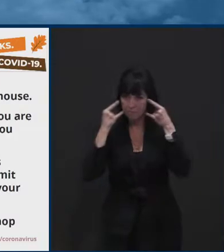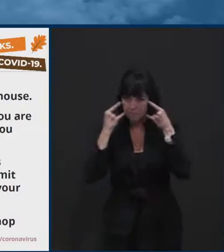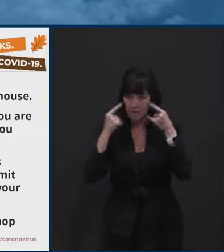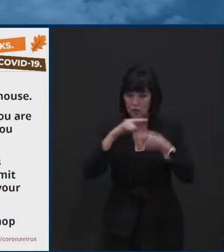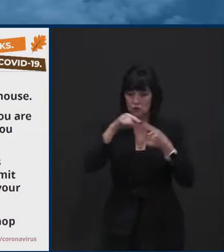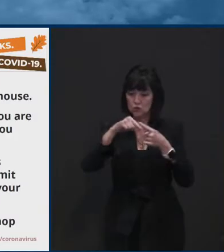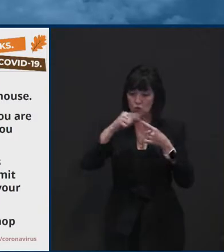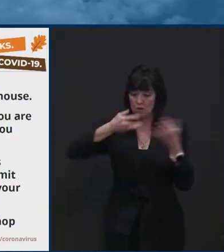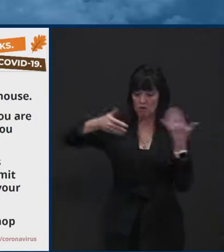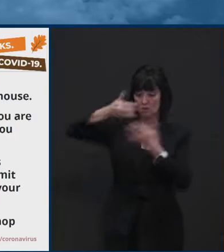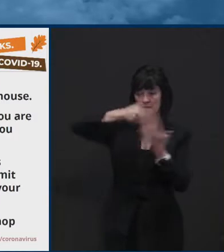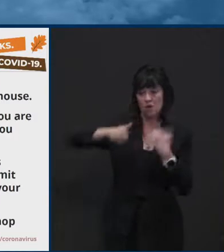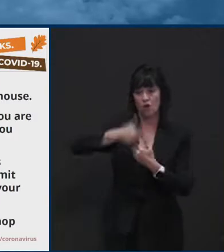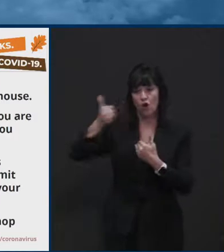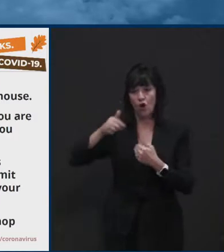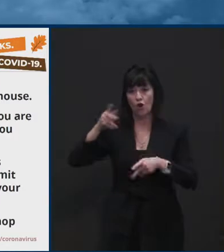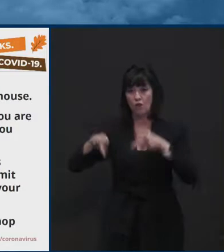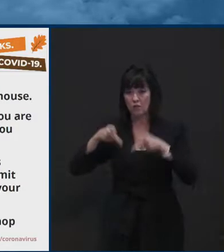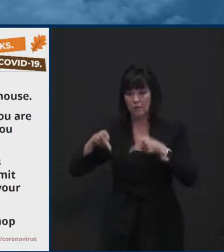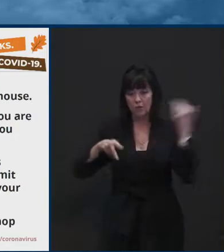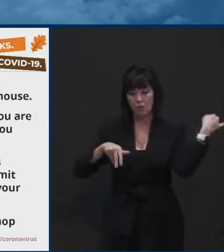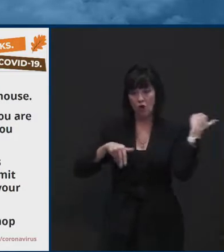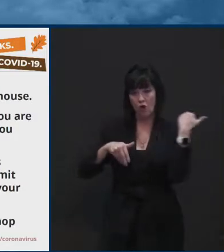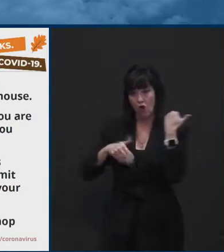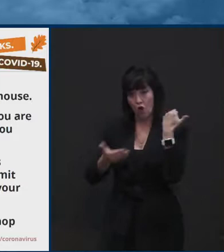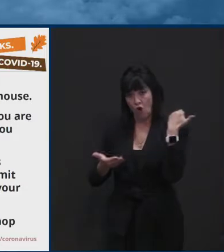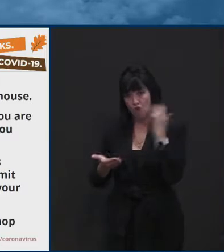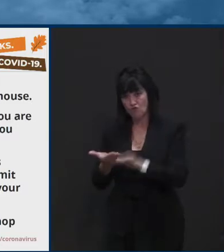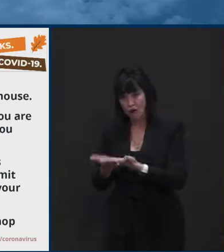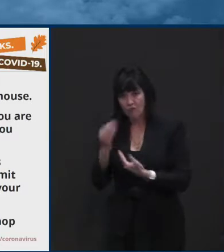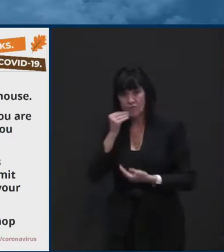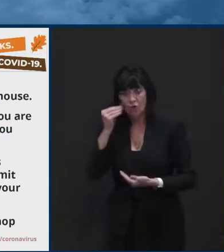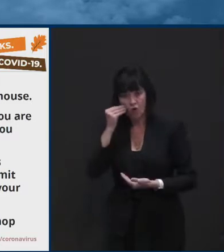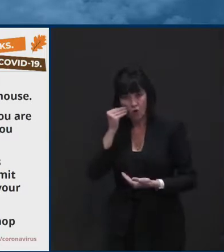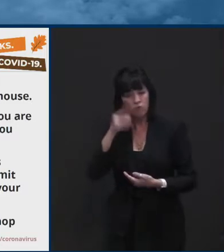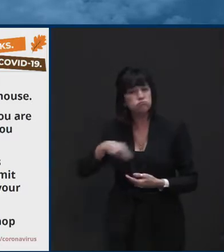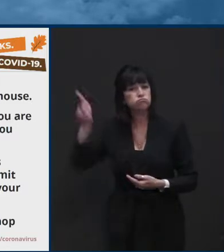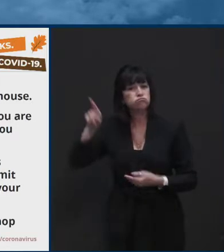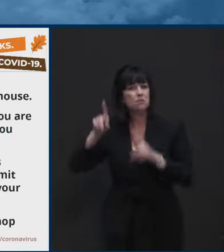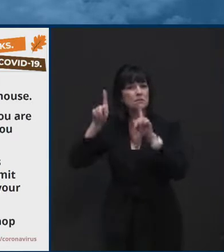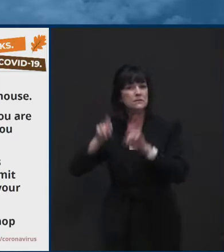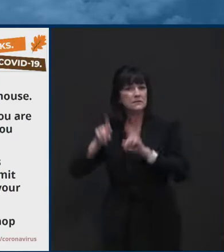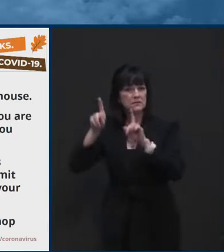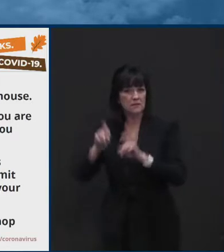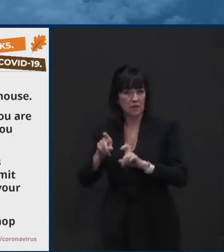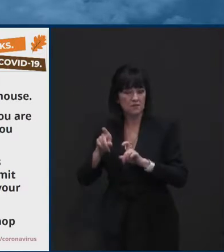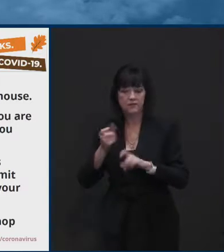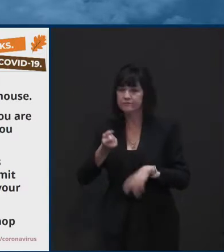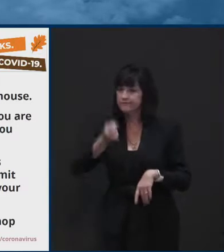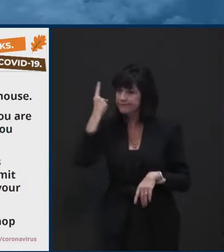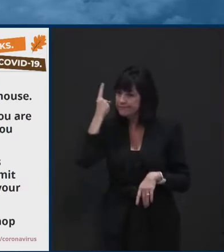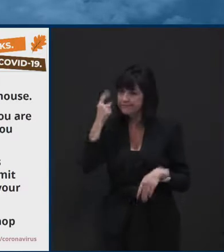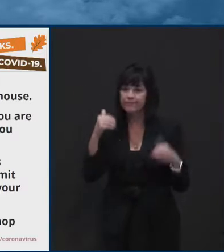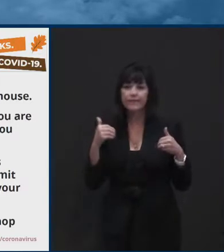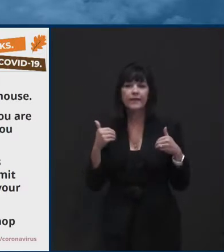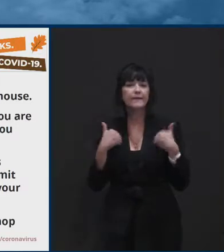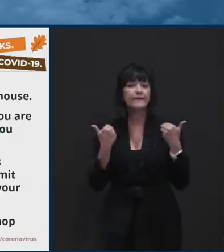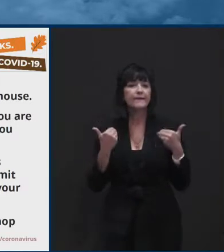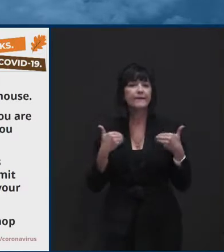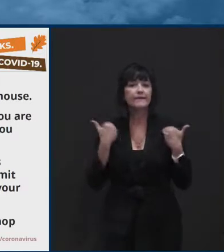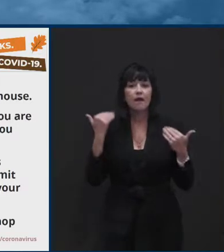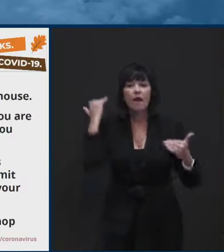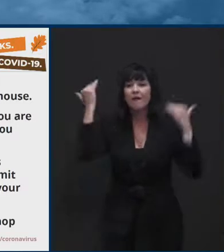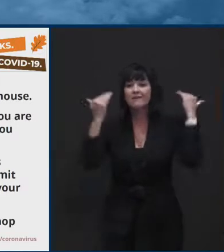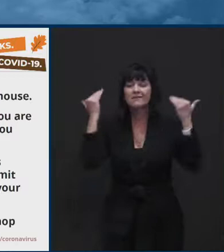ideally get tested several days after getting home. although we know young adults love to be around their high school